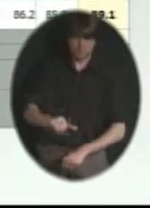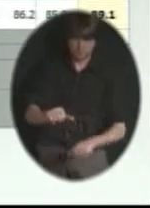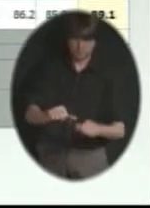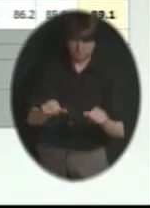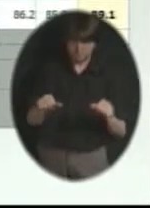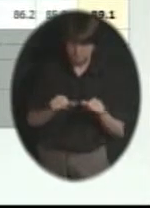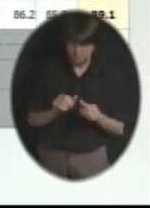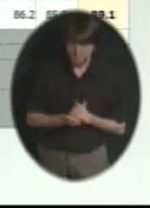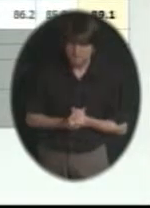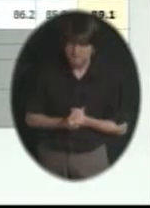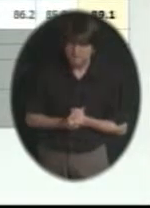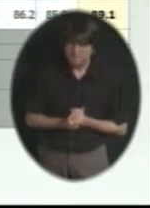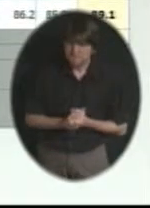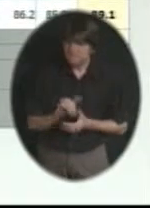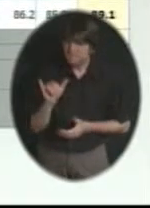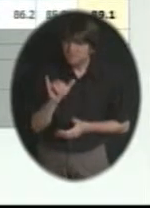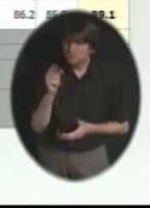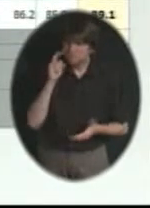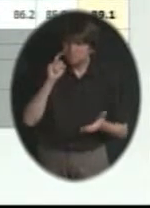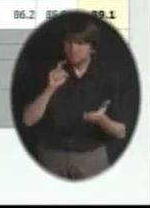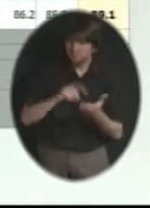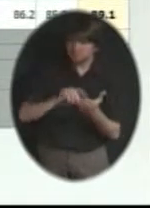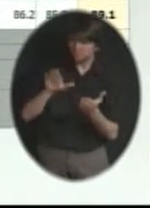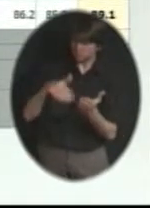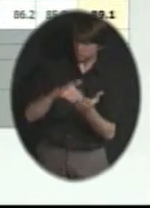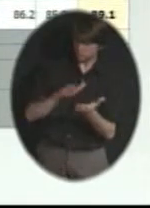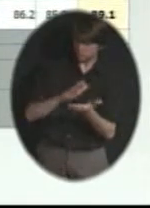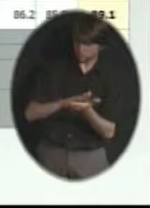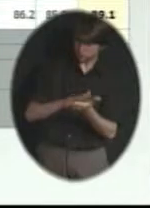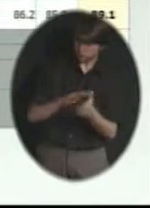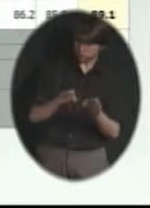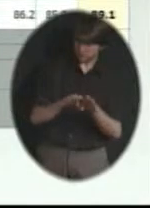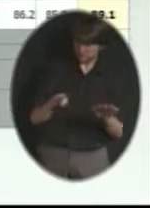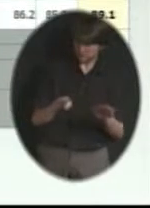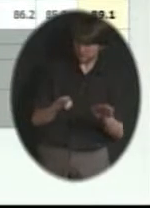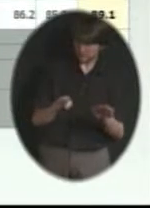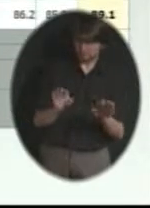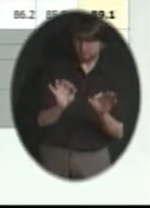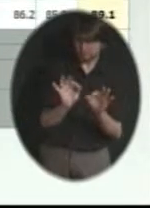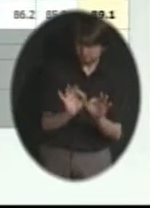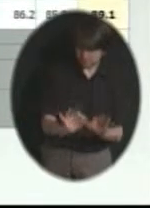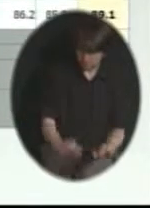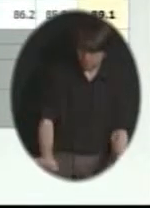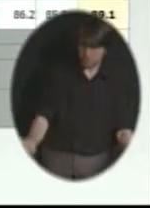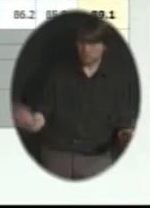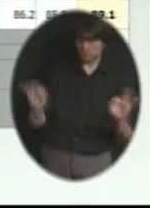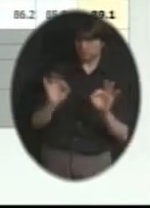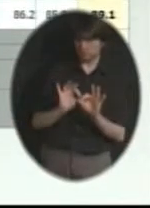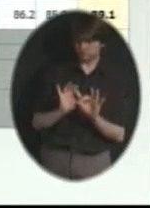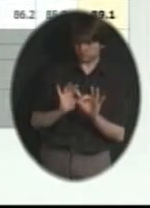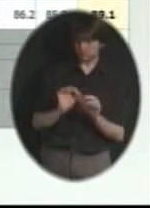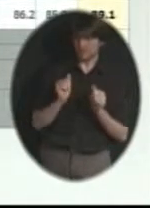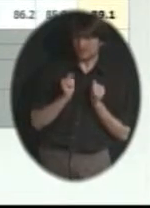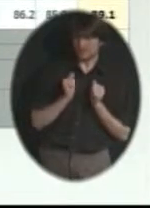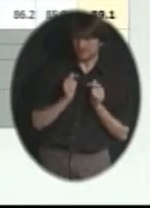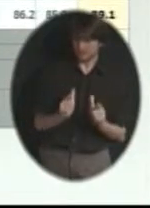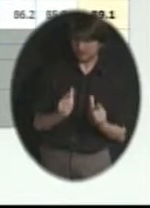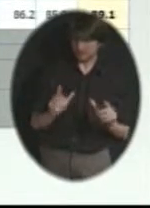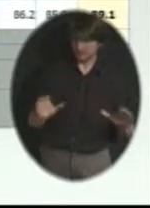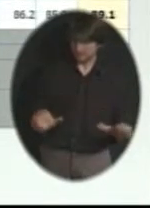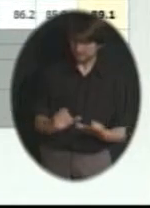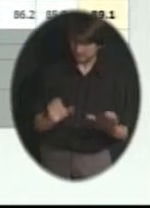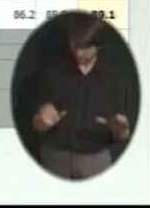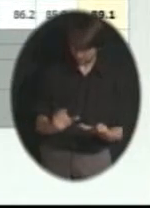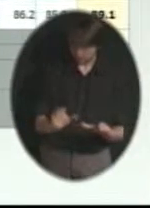As well as you can also see at the middle level starting to how important it is to have athletics and activities. And you can see